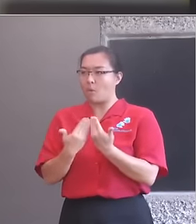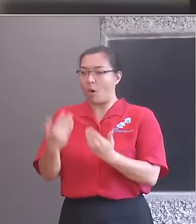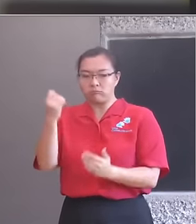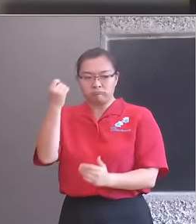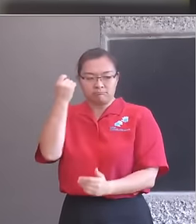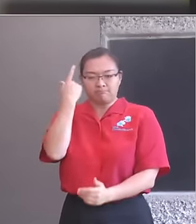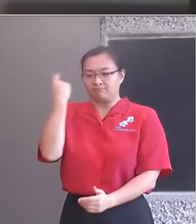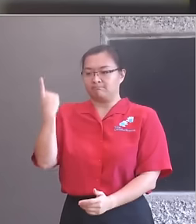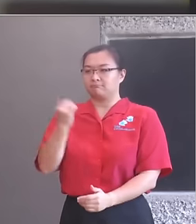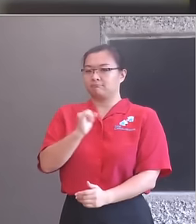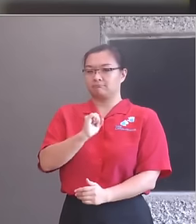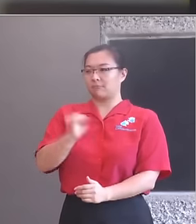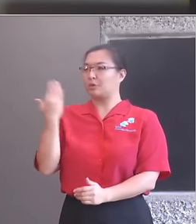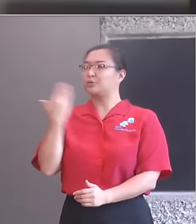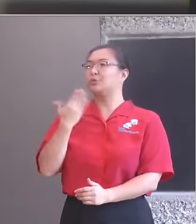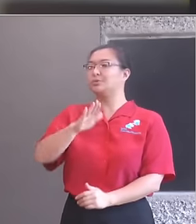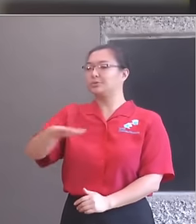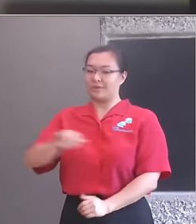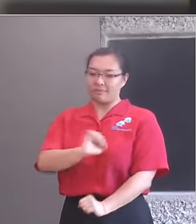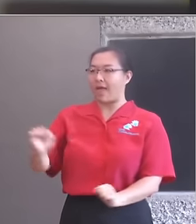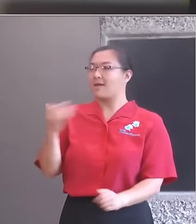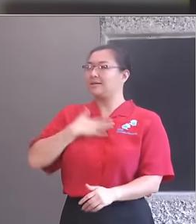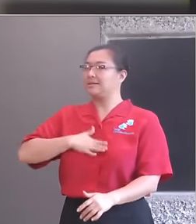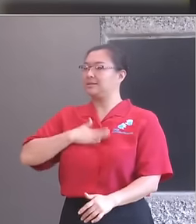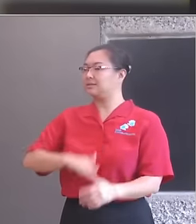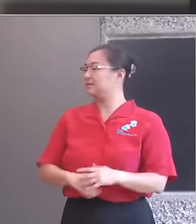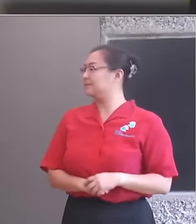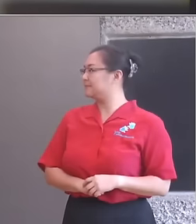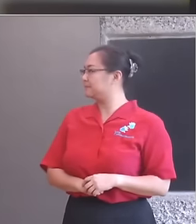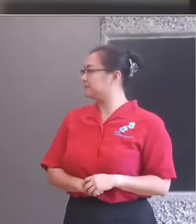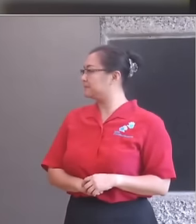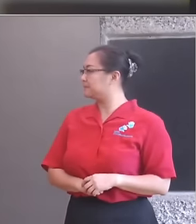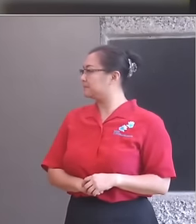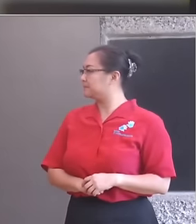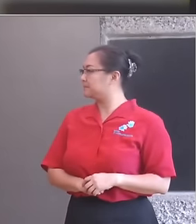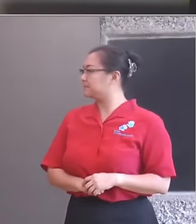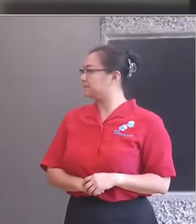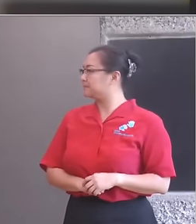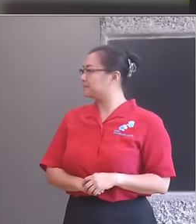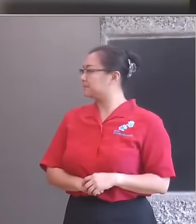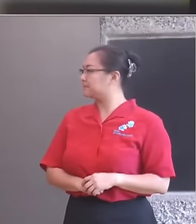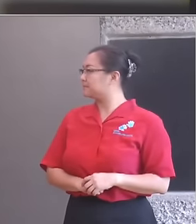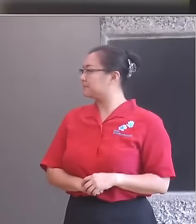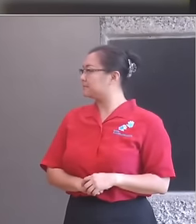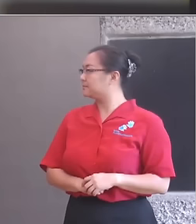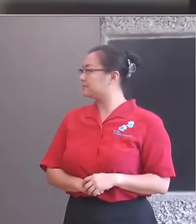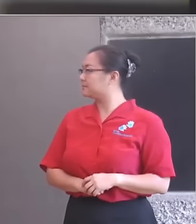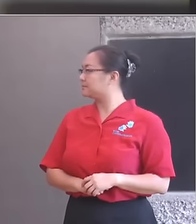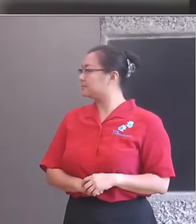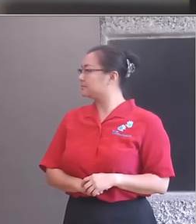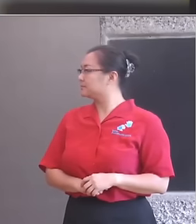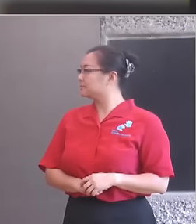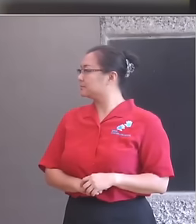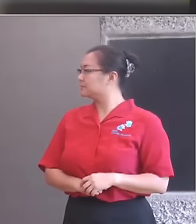we can ensure real, meaningful work and outcomes for children. Let me give you some context for the cultural education partnerships.